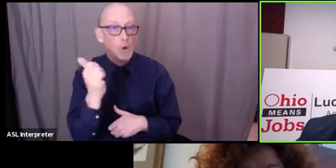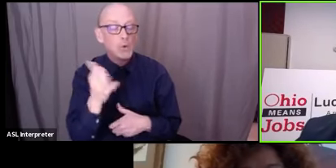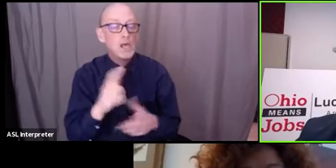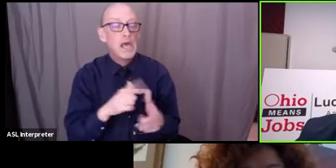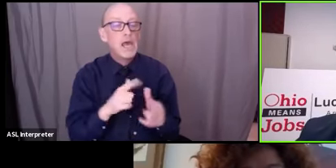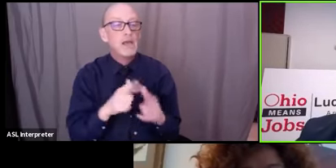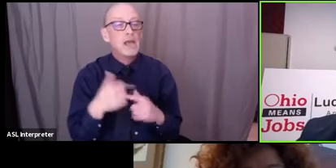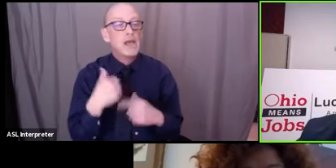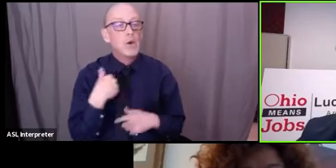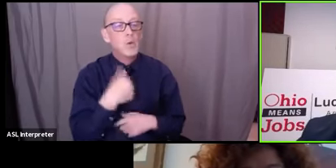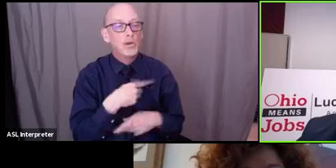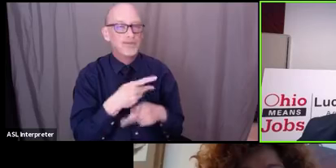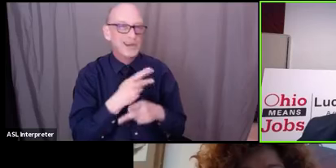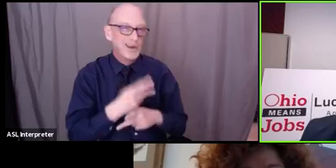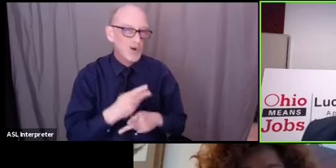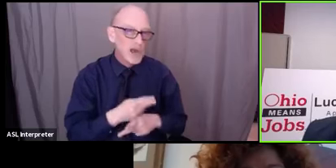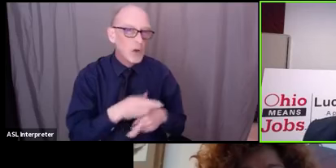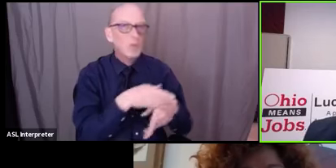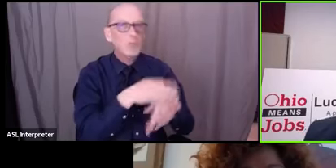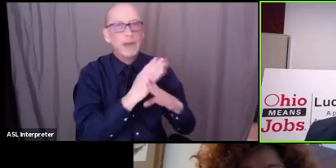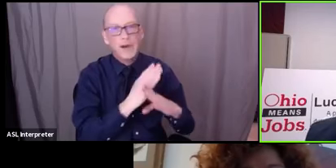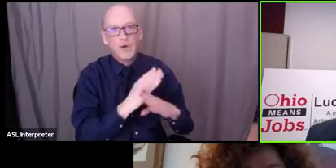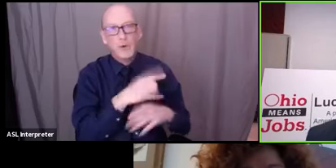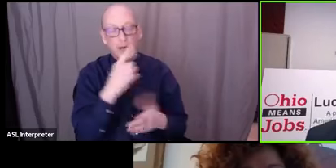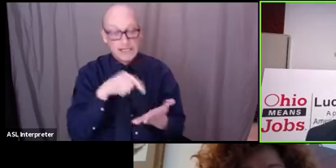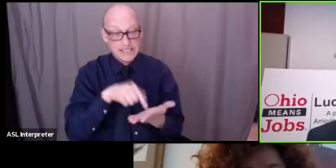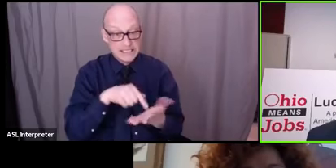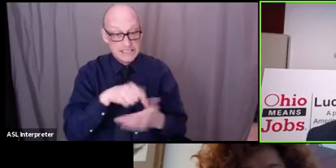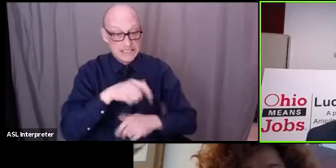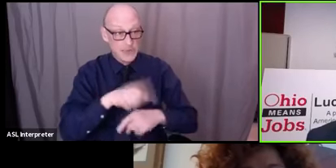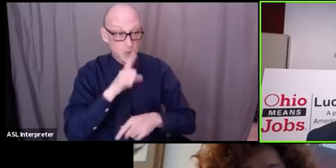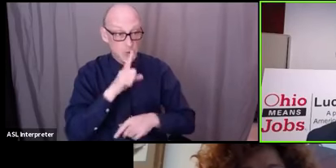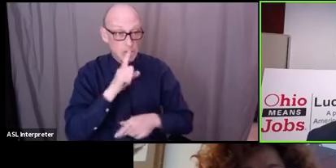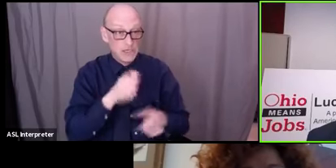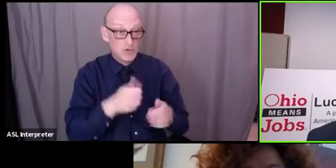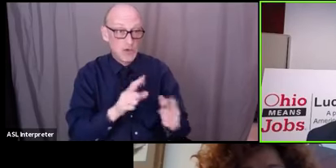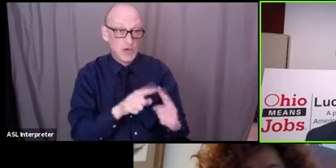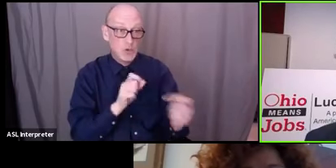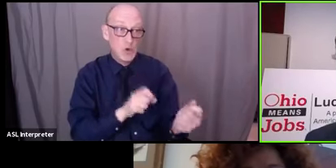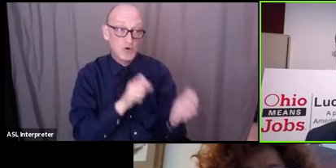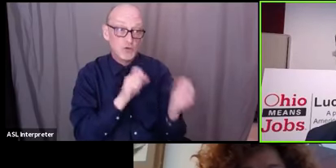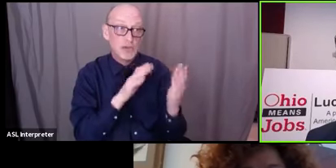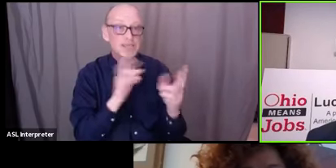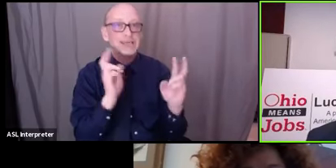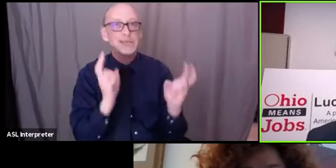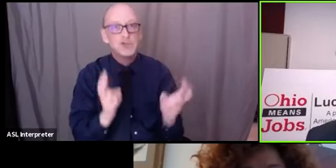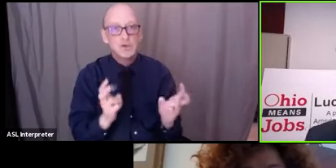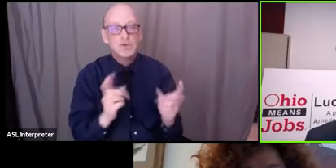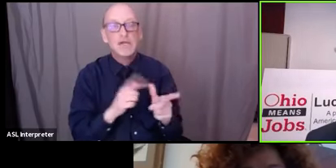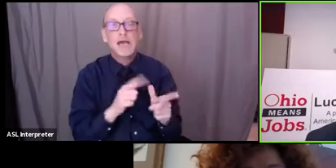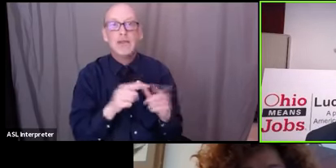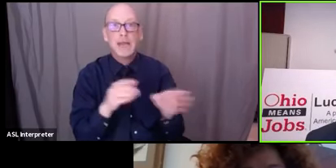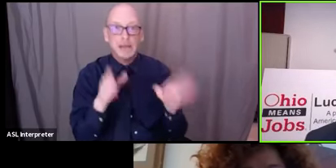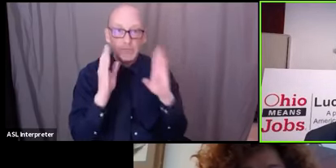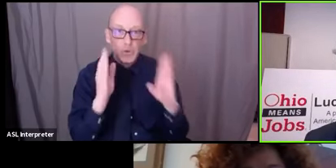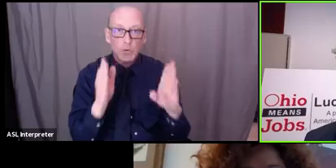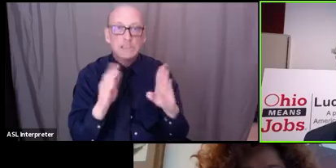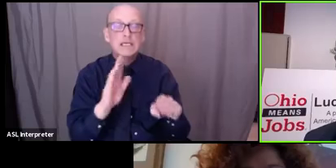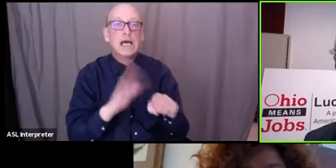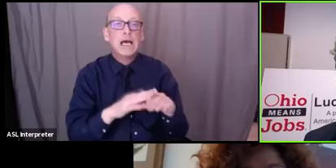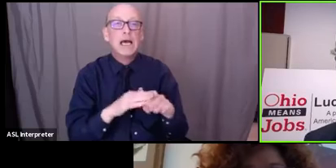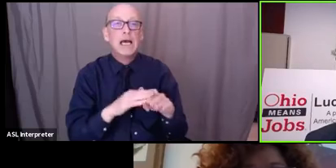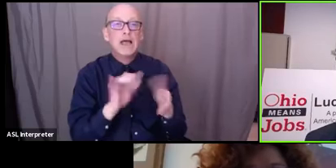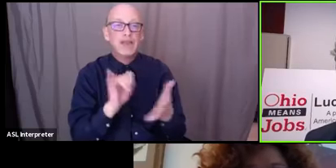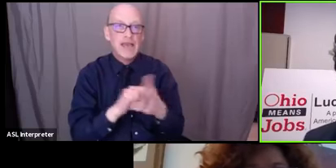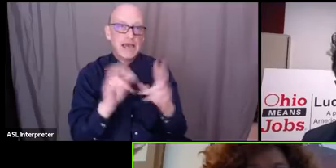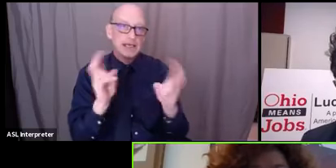through those barriers because this is the time to really try to address those issues and pay special attention to those matters